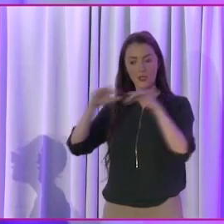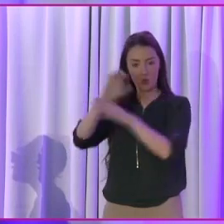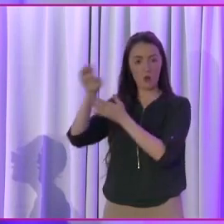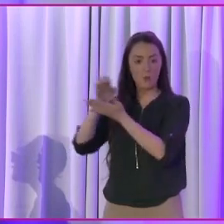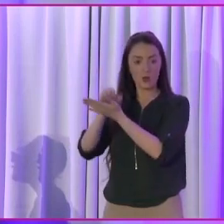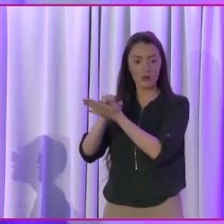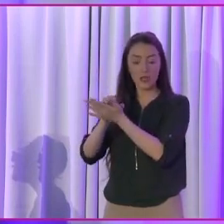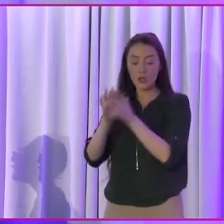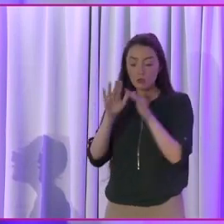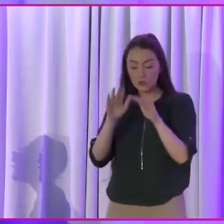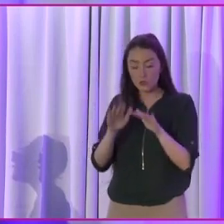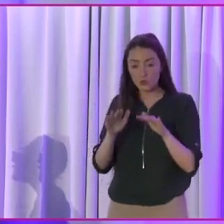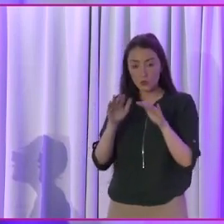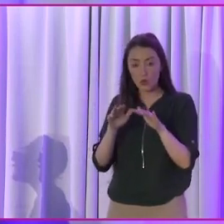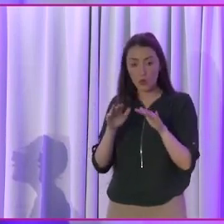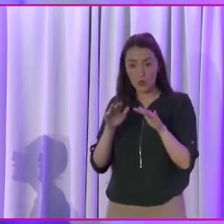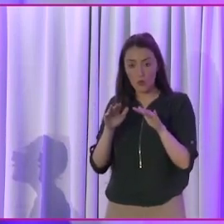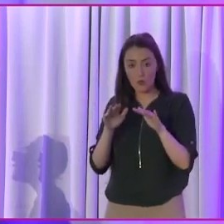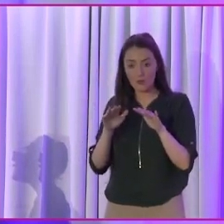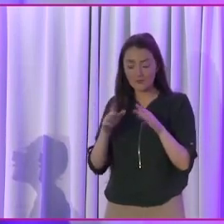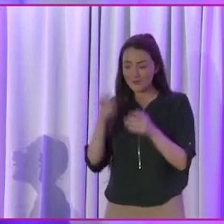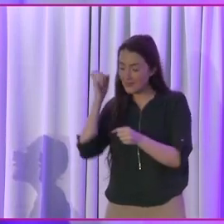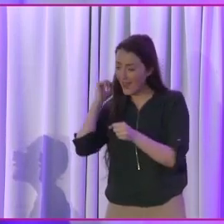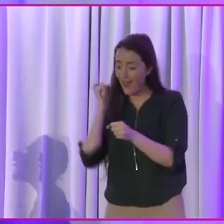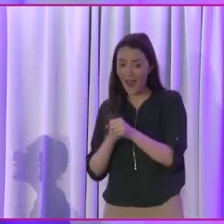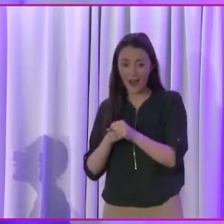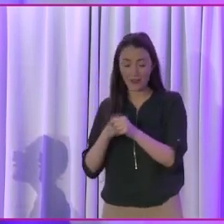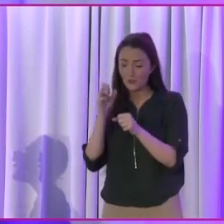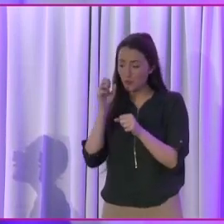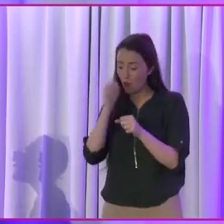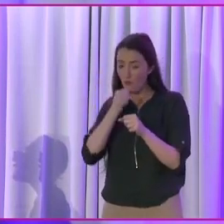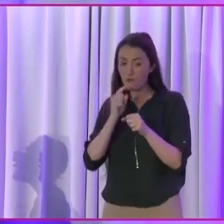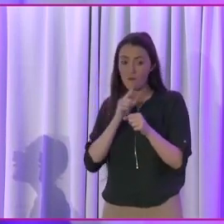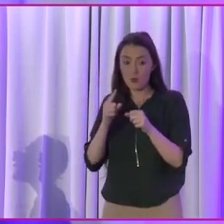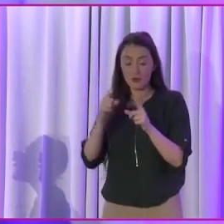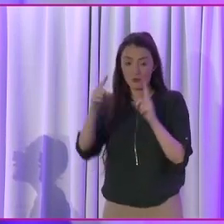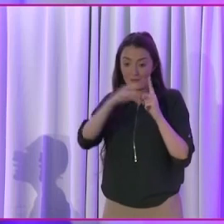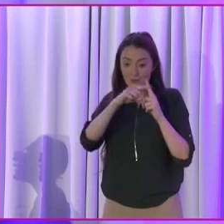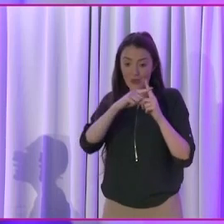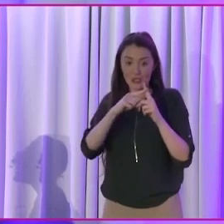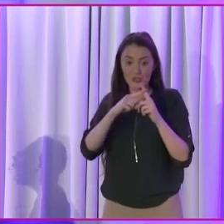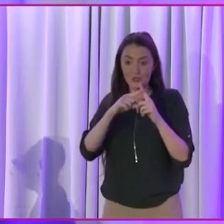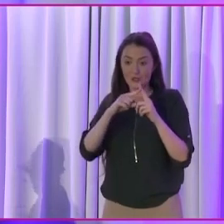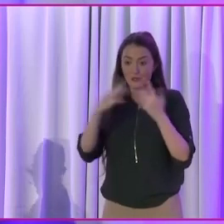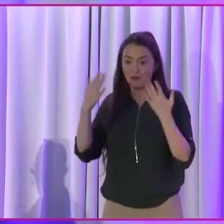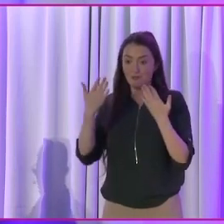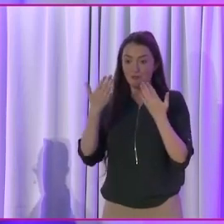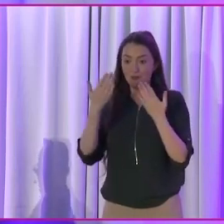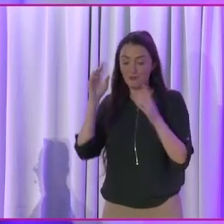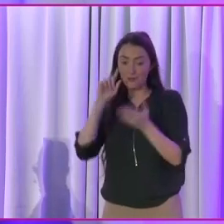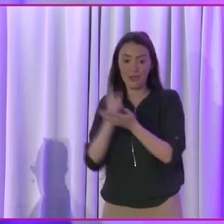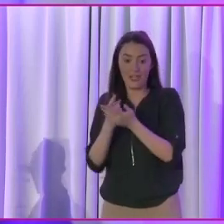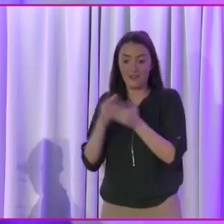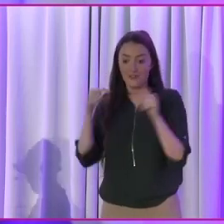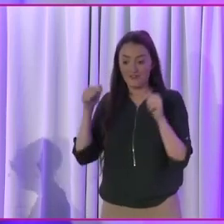it's painstaking, but with a positive attitude and commitment by all parties, because disability isn't